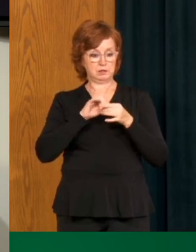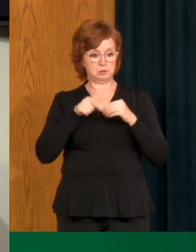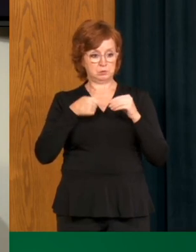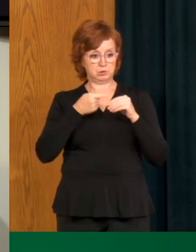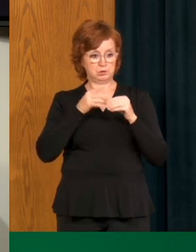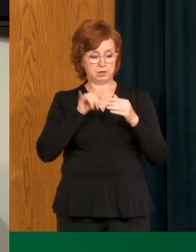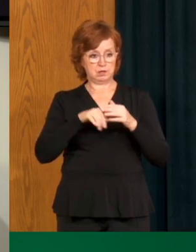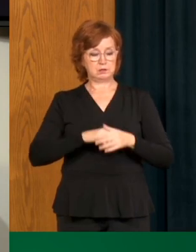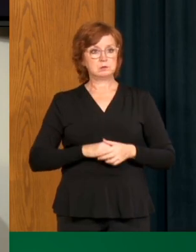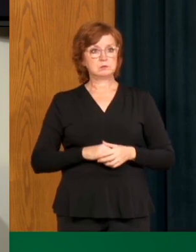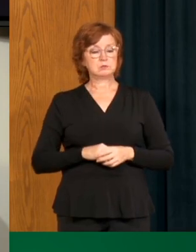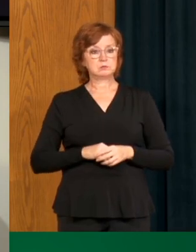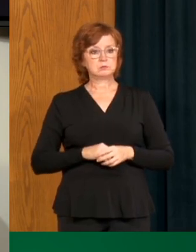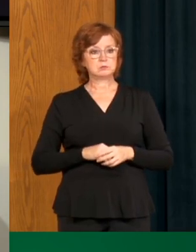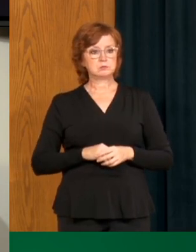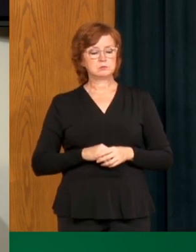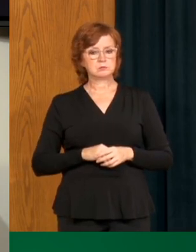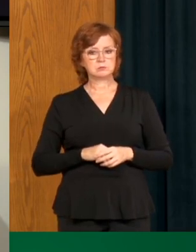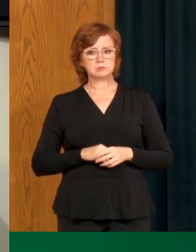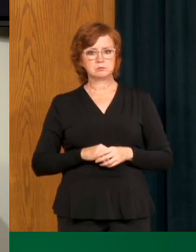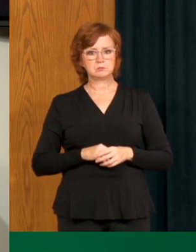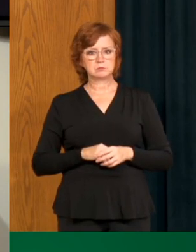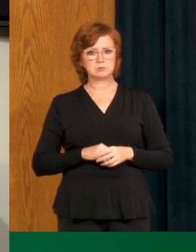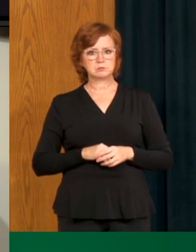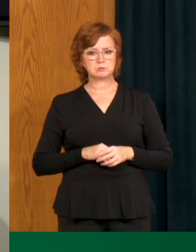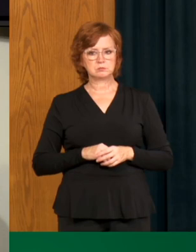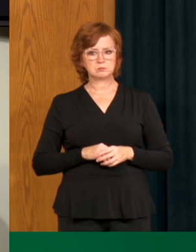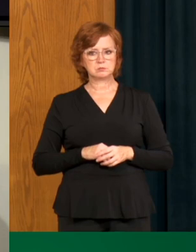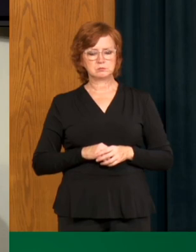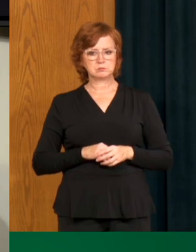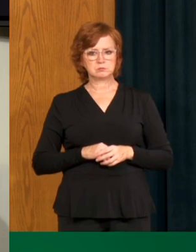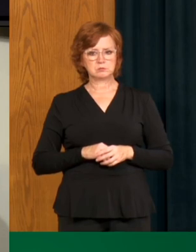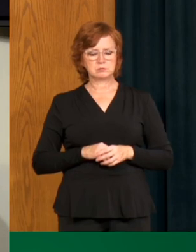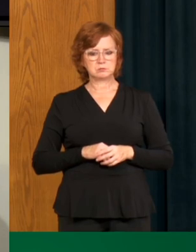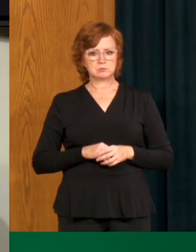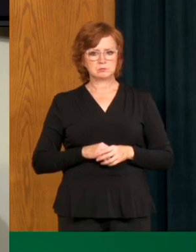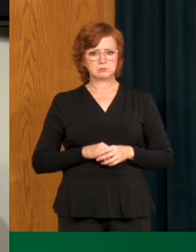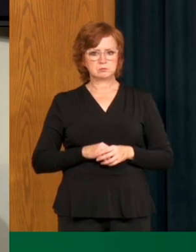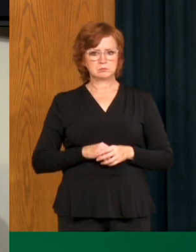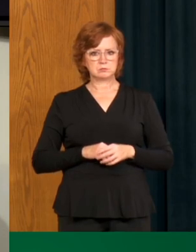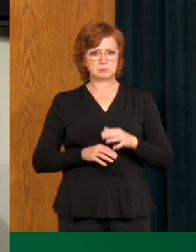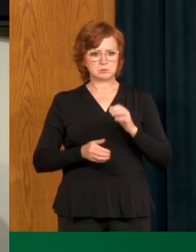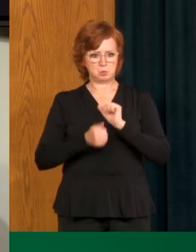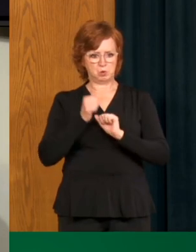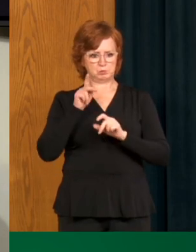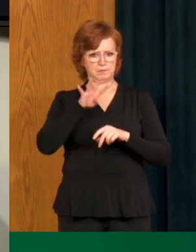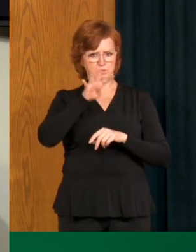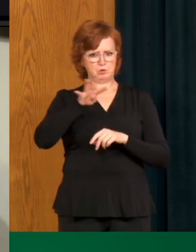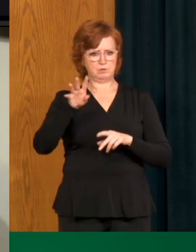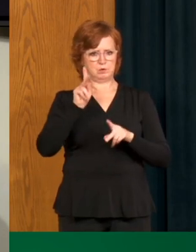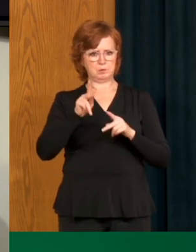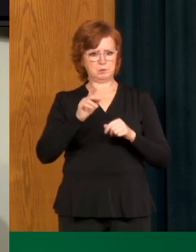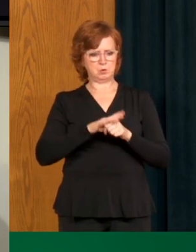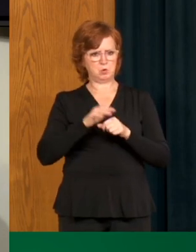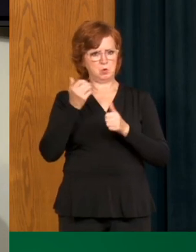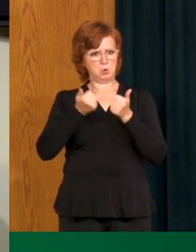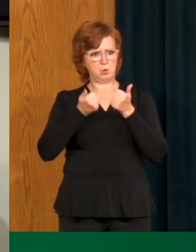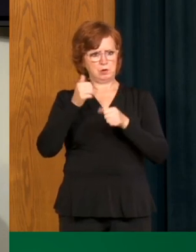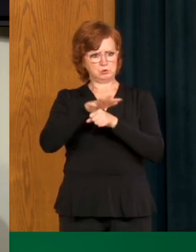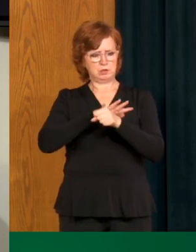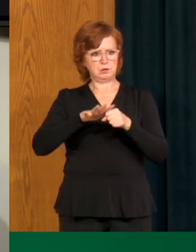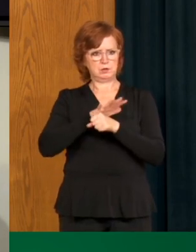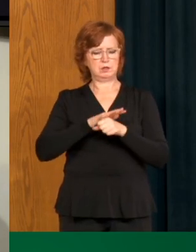in from your opening comments around, uh, the location of this particular, the bulk of this outbreak today? Yes.